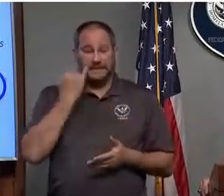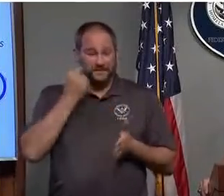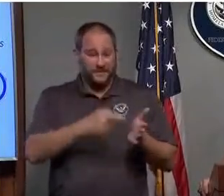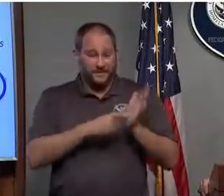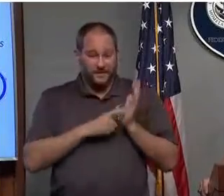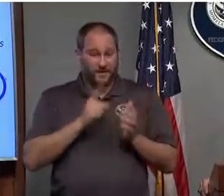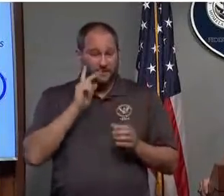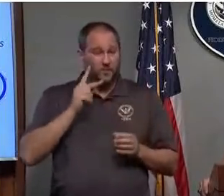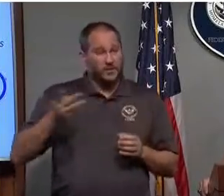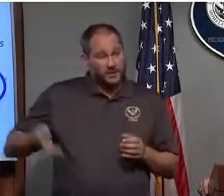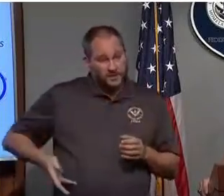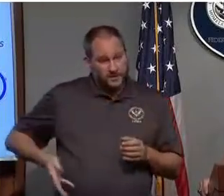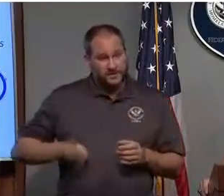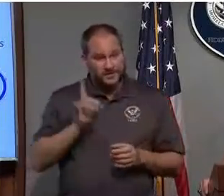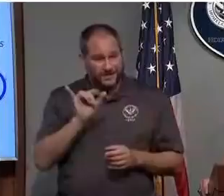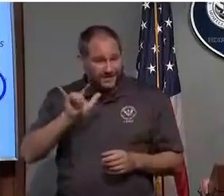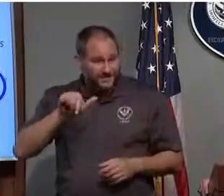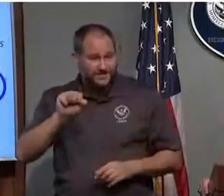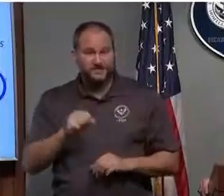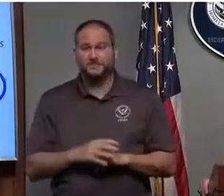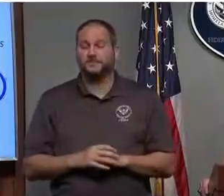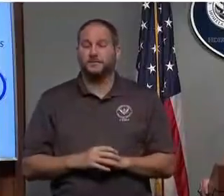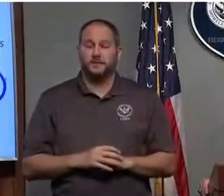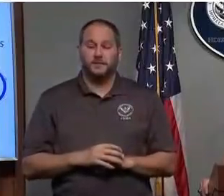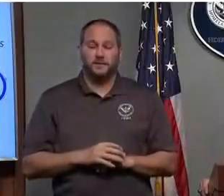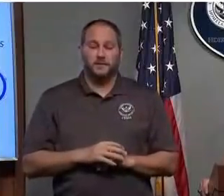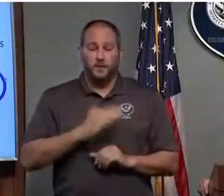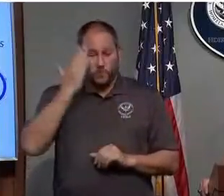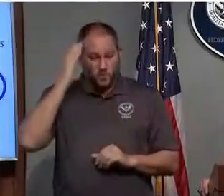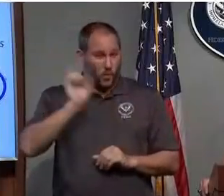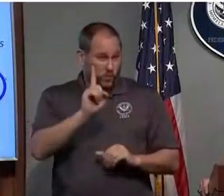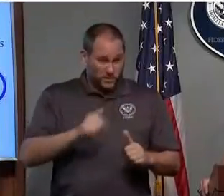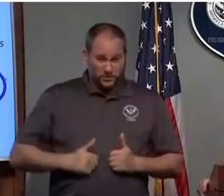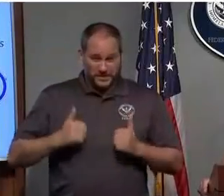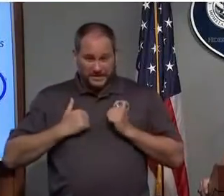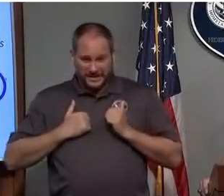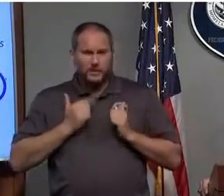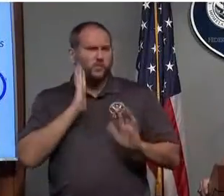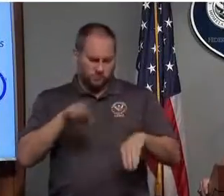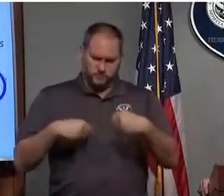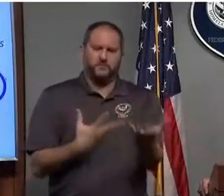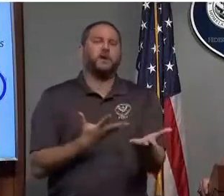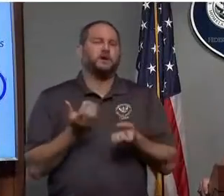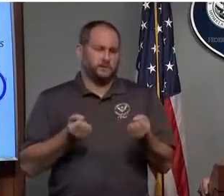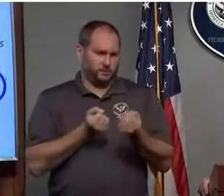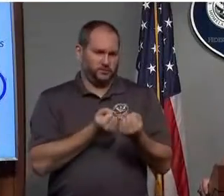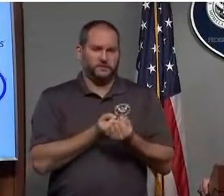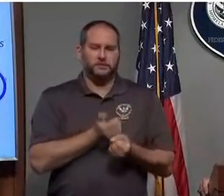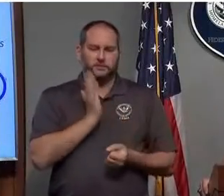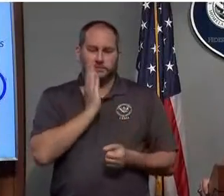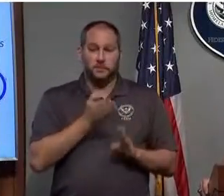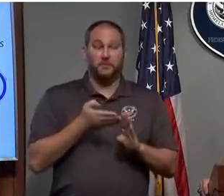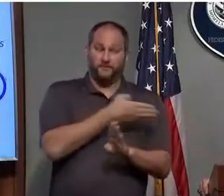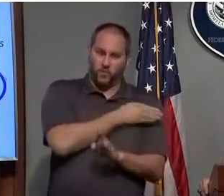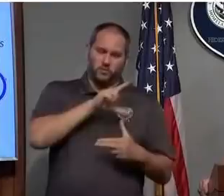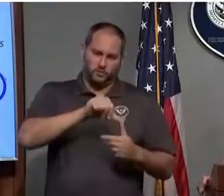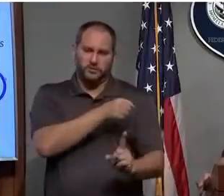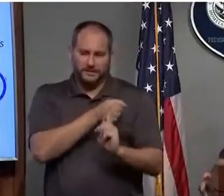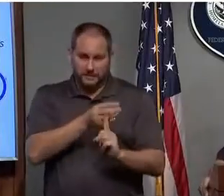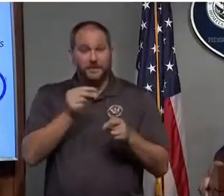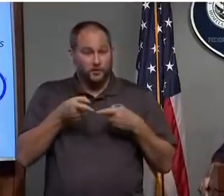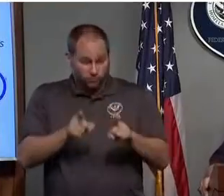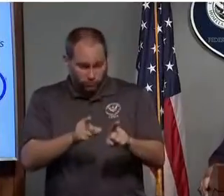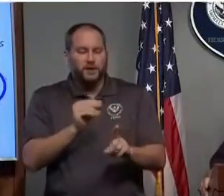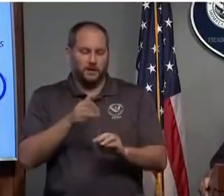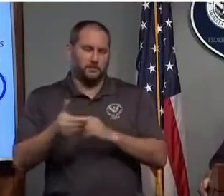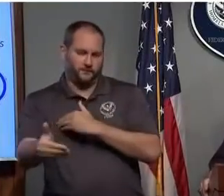that we know where they live and we can provide them services before the storm arrives as well as during the storm. Lastly, I just want